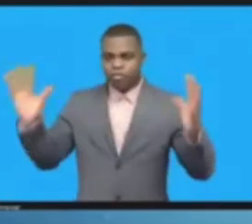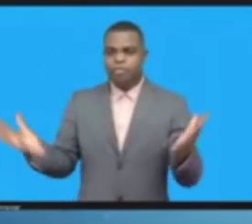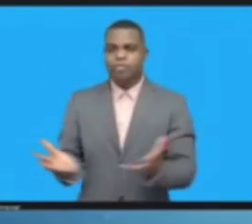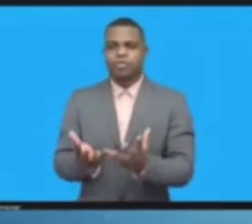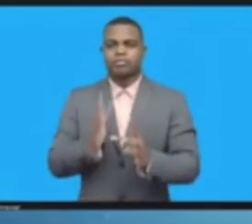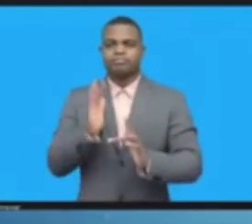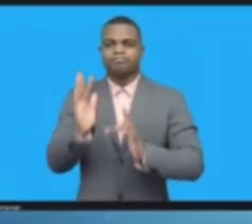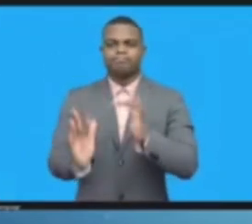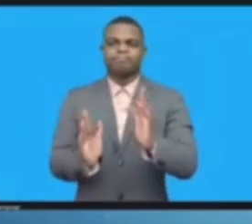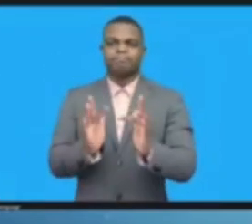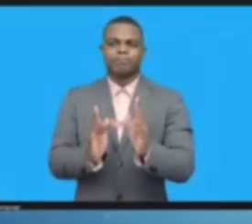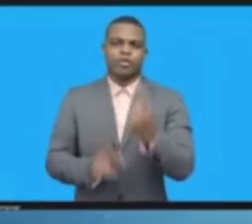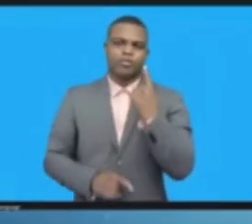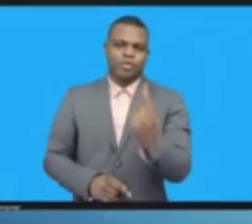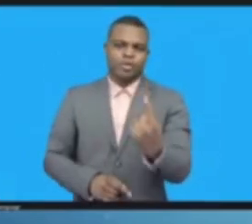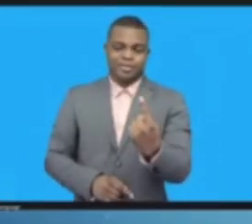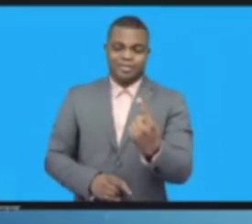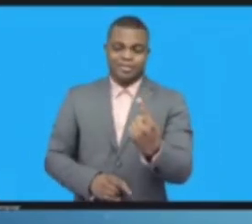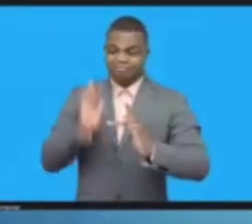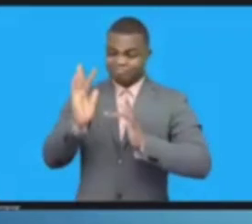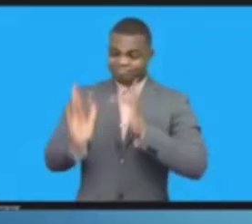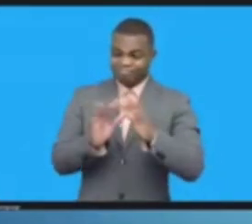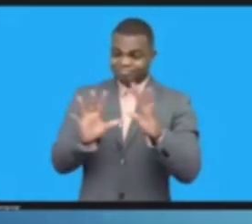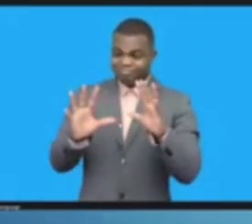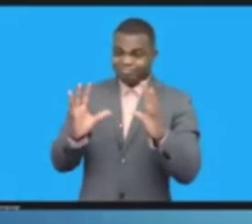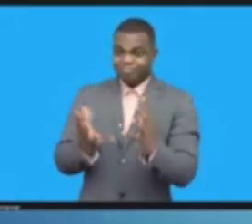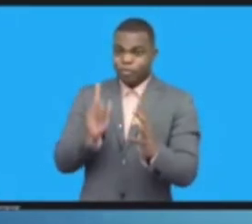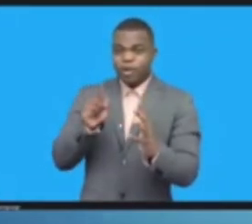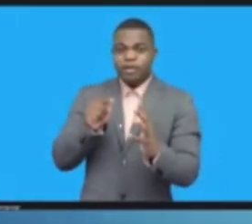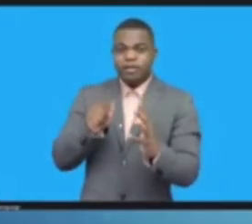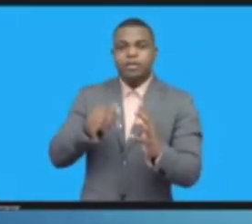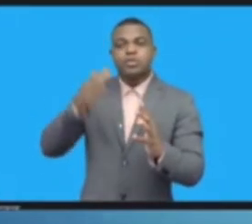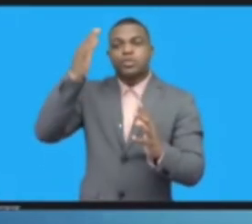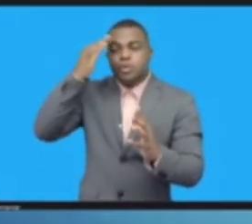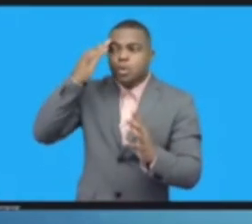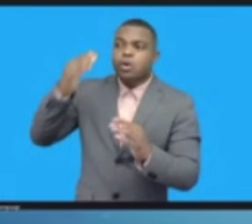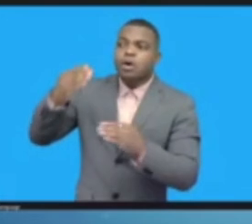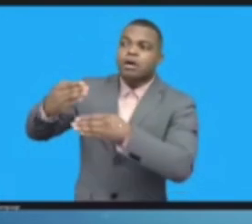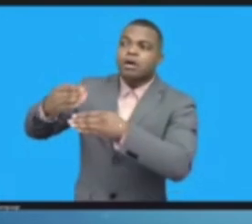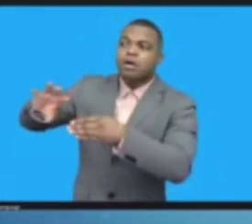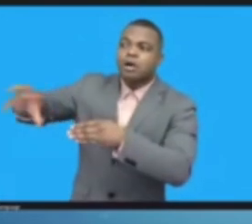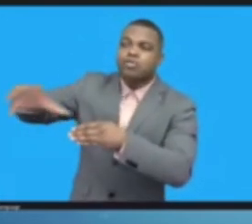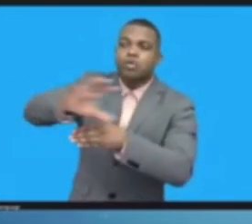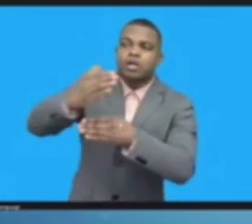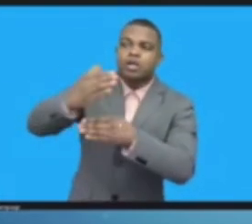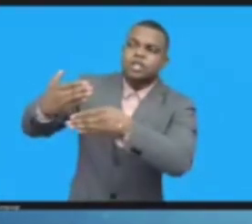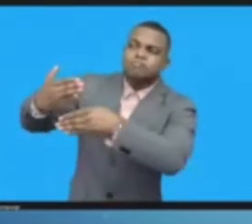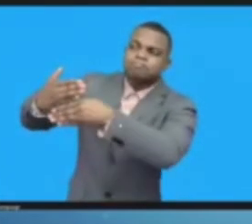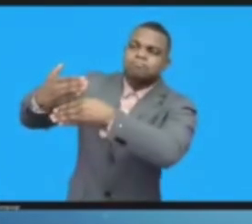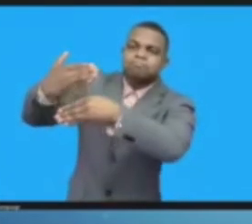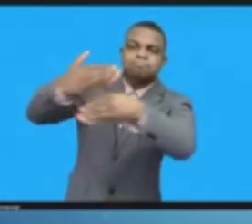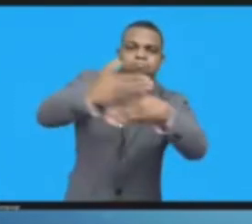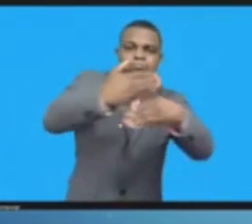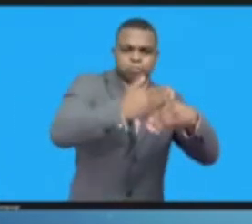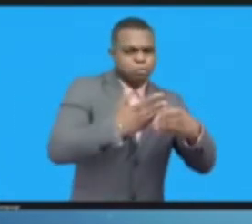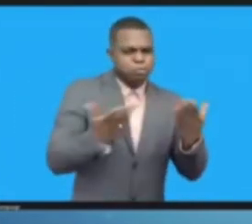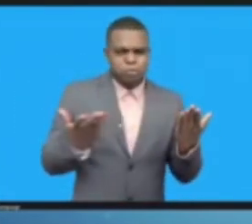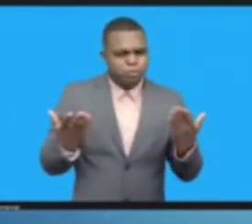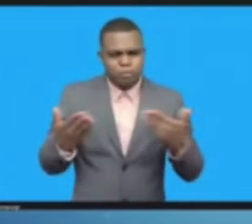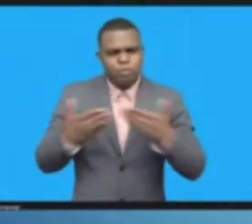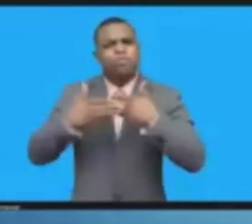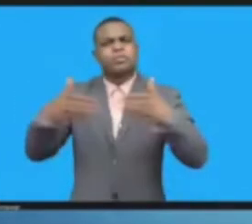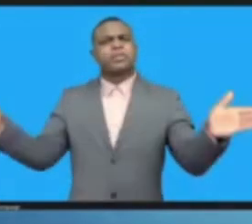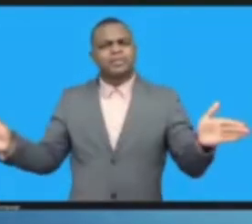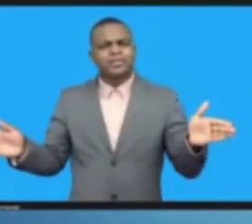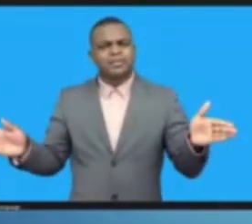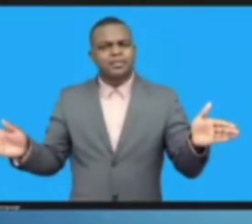We have seen attempts by governments, we have seen attempts by companies, we have seen, for good reasons or bad reasons, the road to